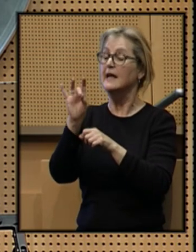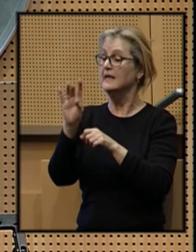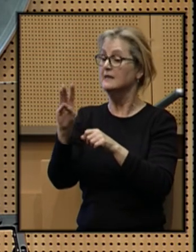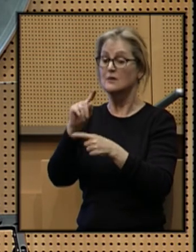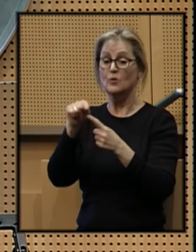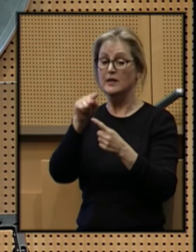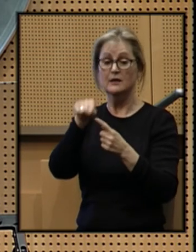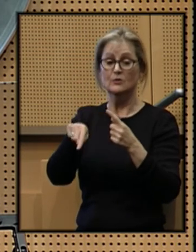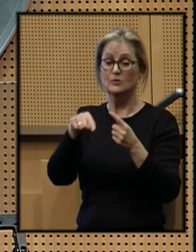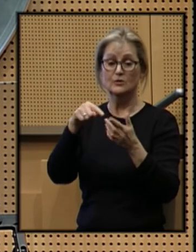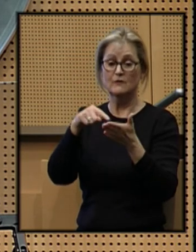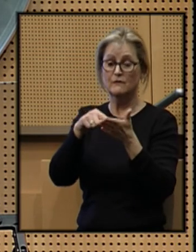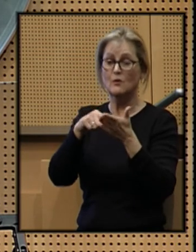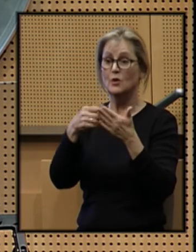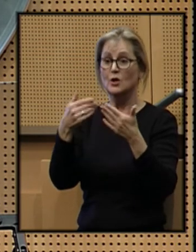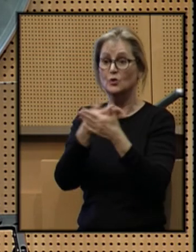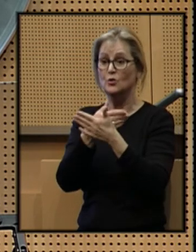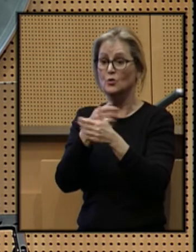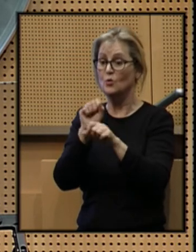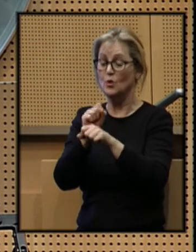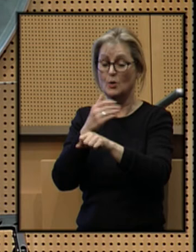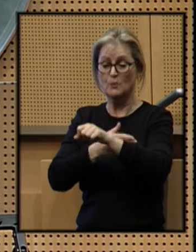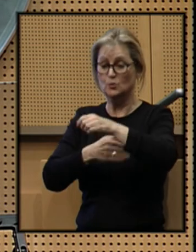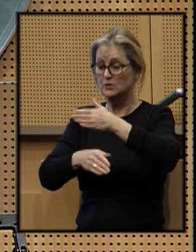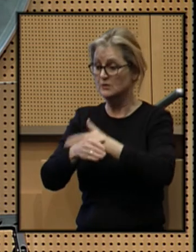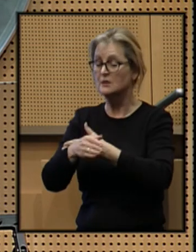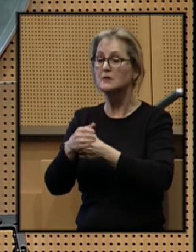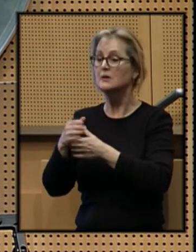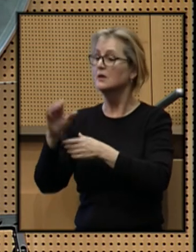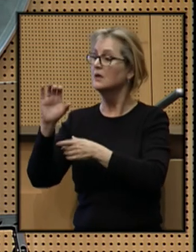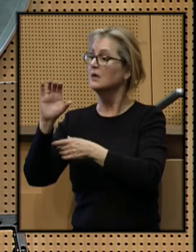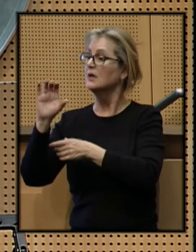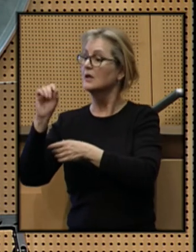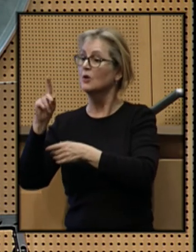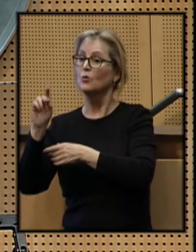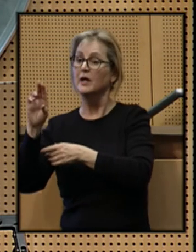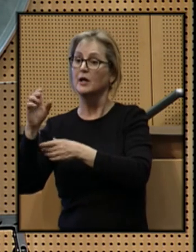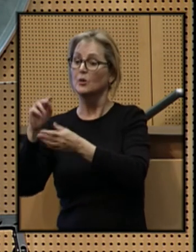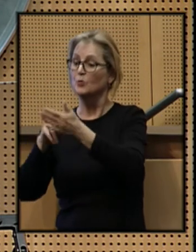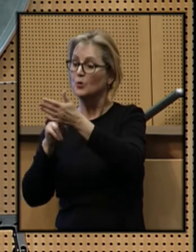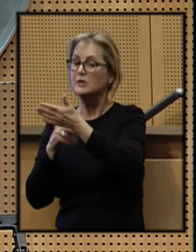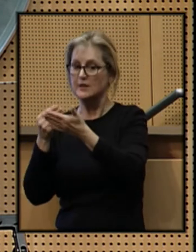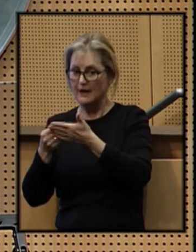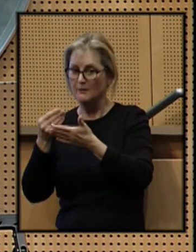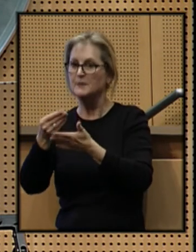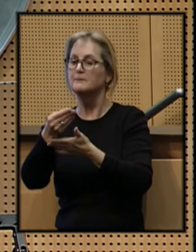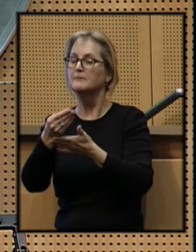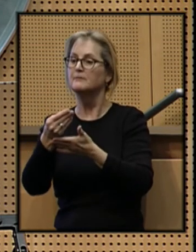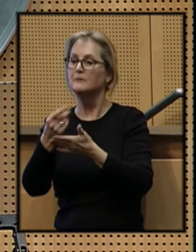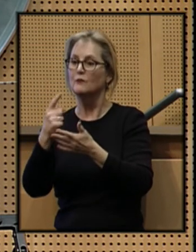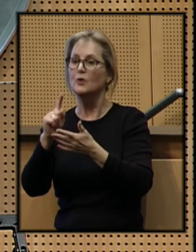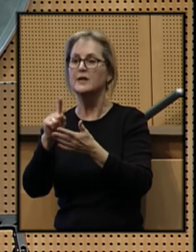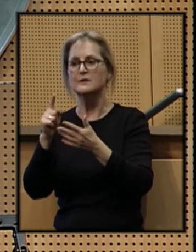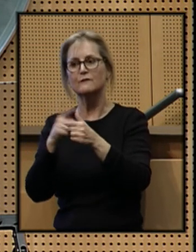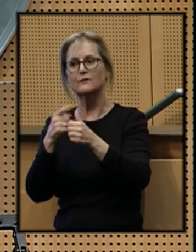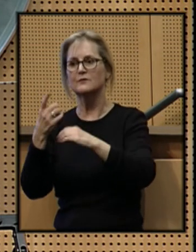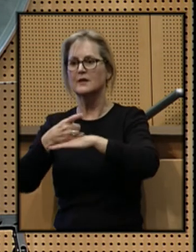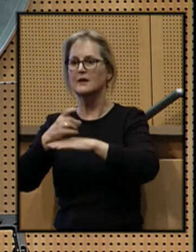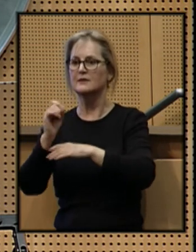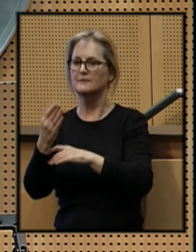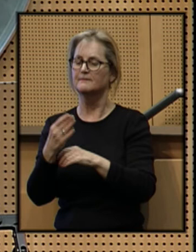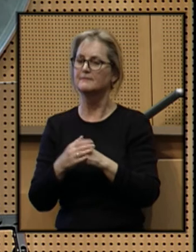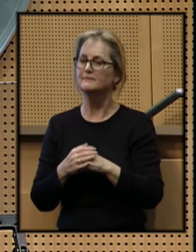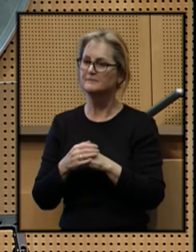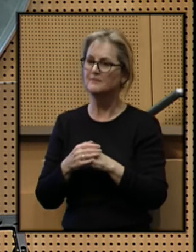could not afford new work boots, CareerBridge helped him get what he needed for his first day on the job.